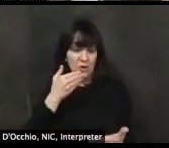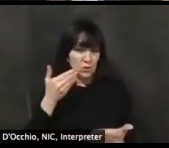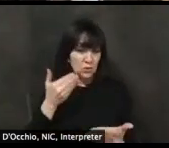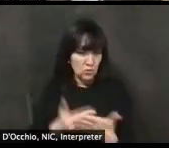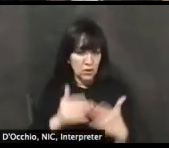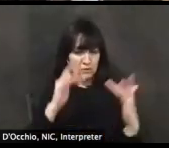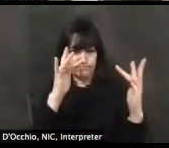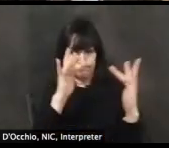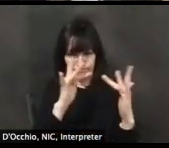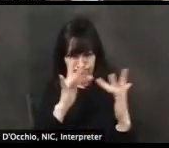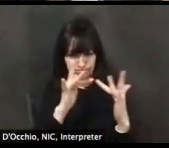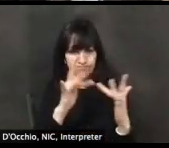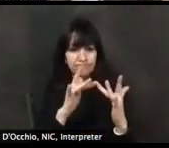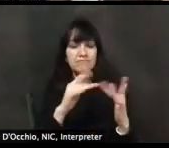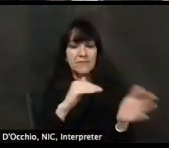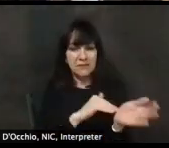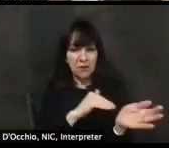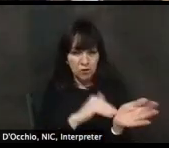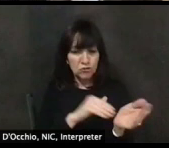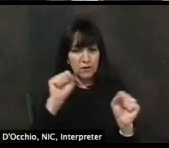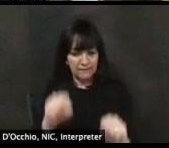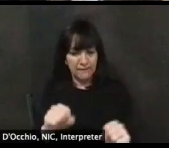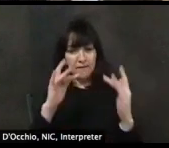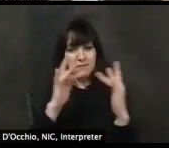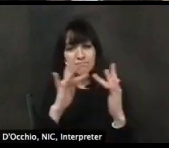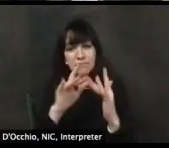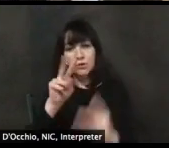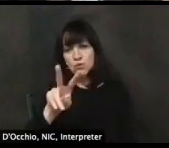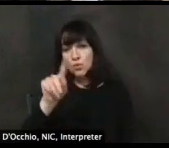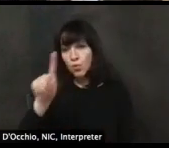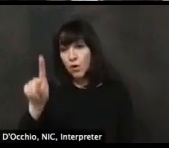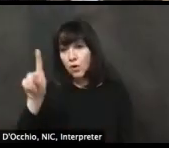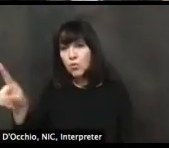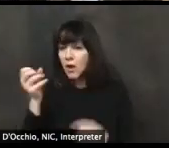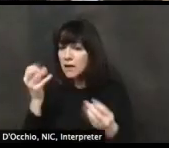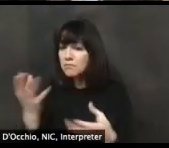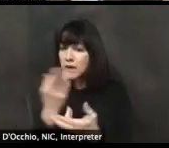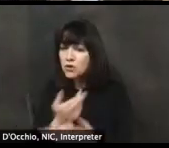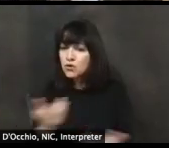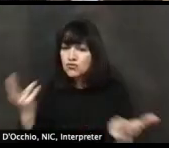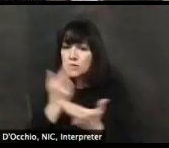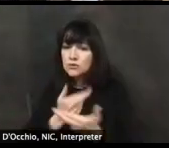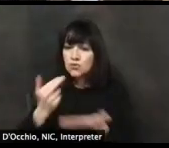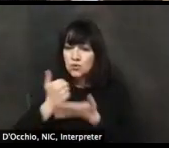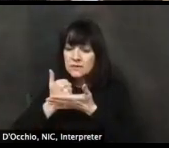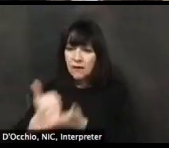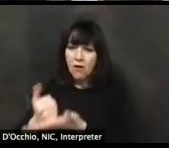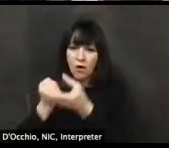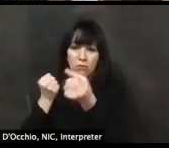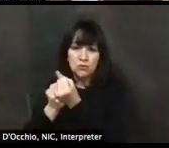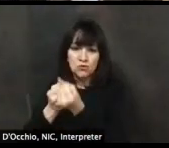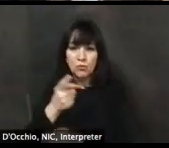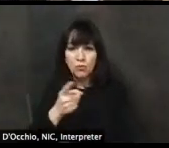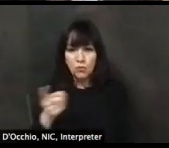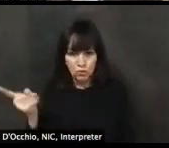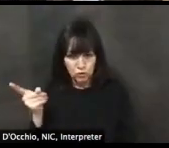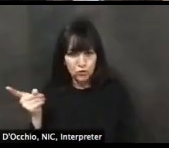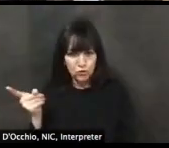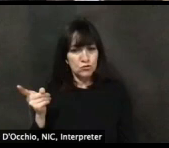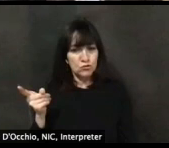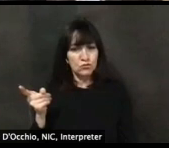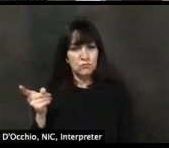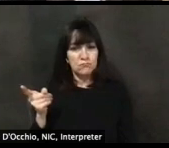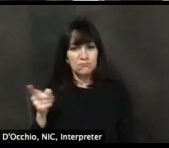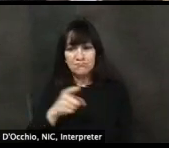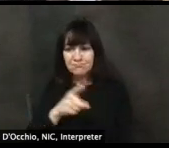211, uh, help is here, DELO at DE. Uh, we want you to visit these sites, know that we are here to support